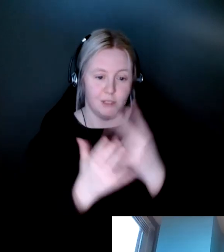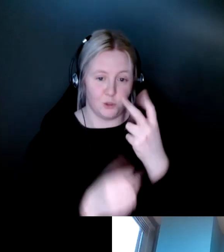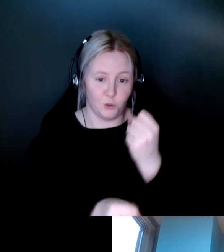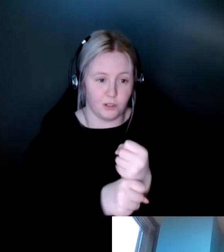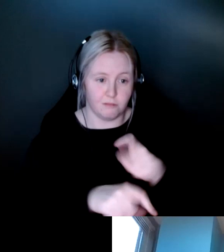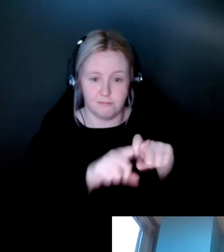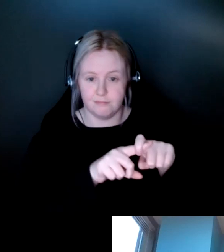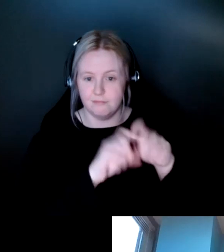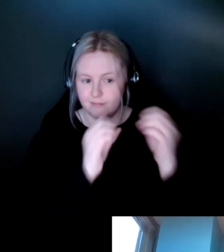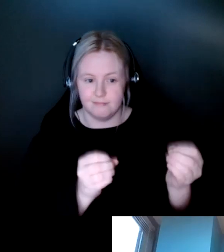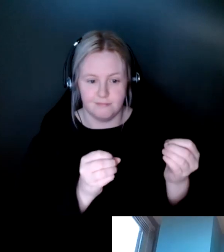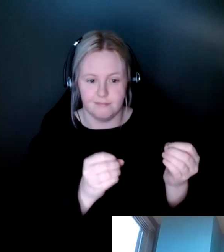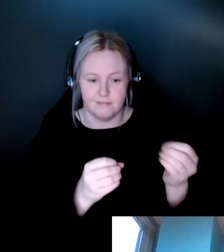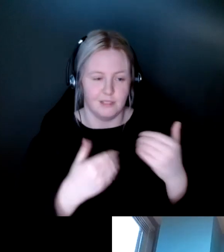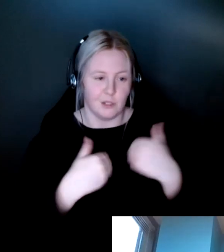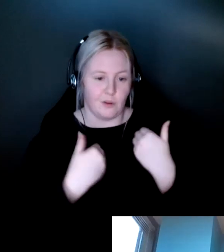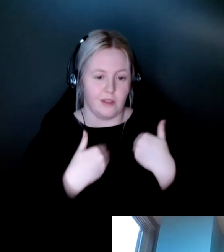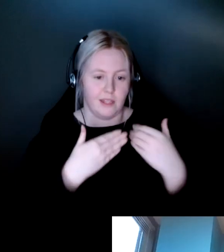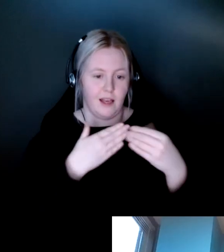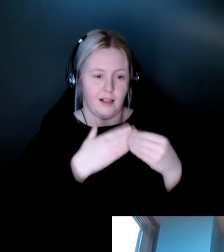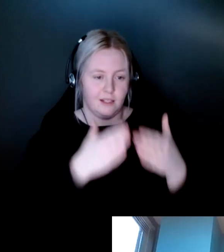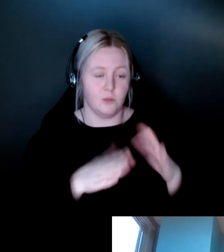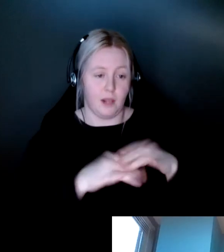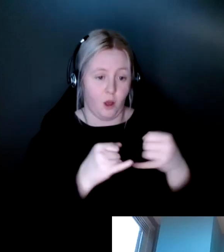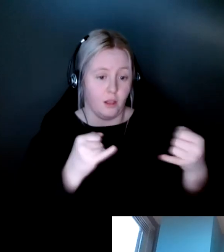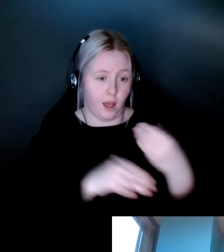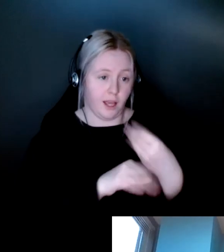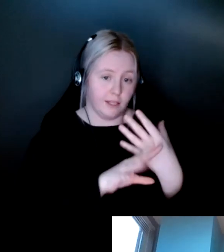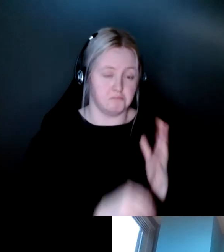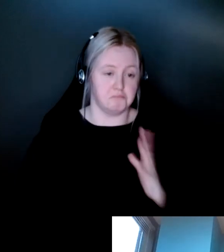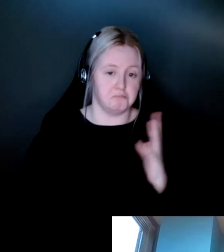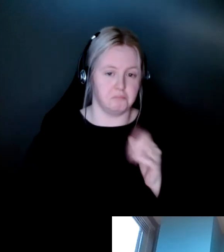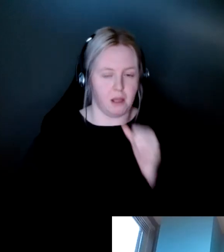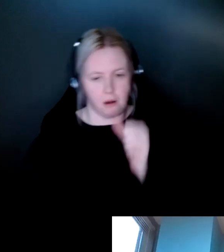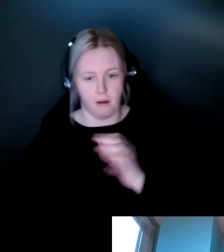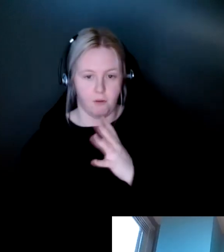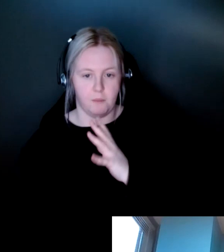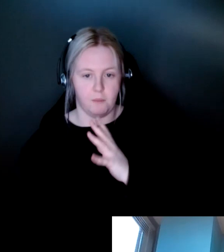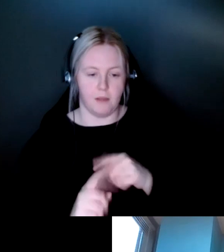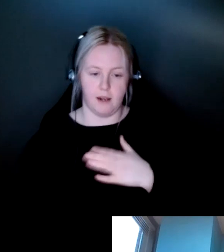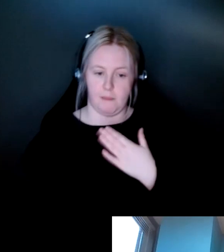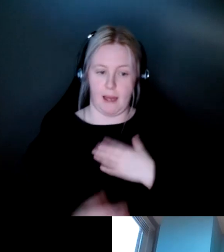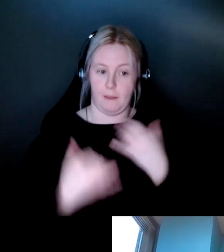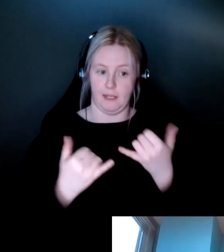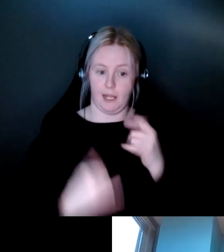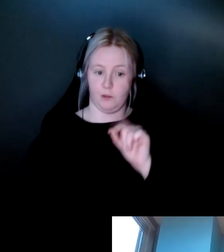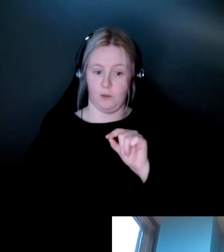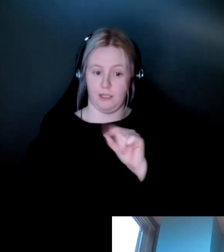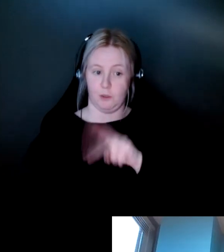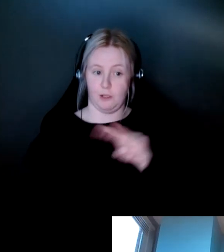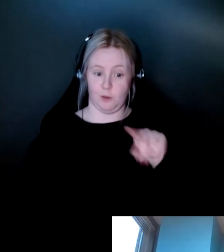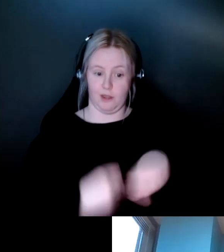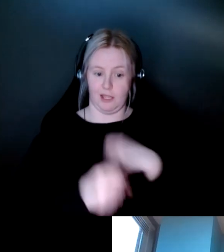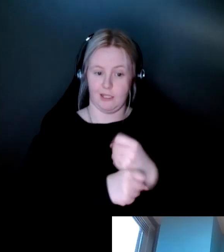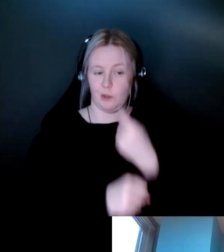there was young leaders events online formally and informally. And then happy to say that in 2022, this year,